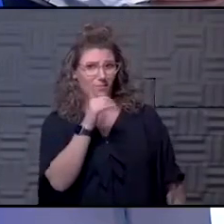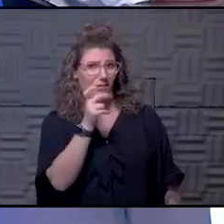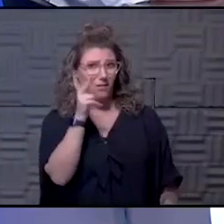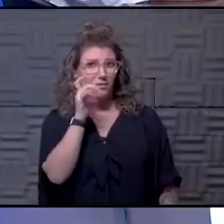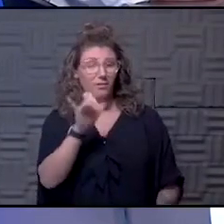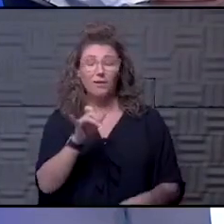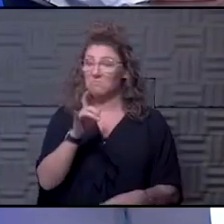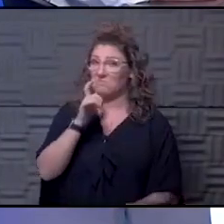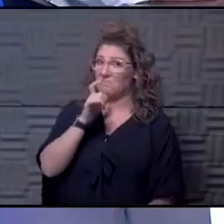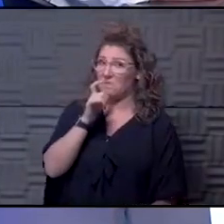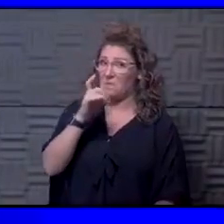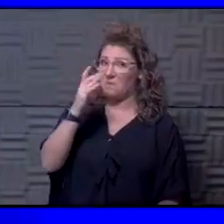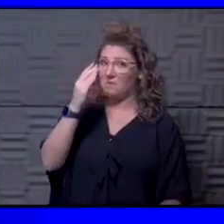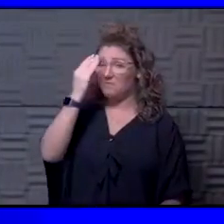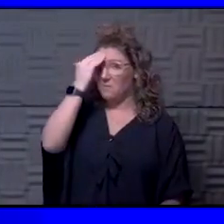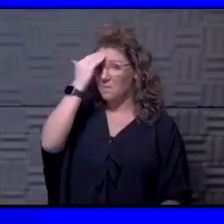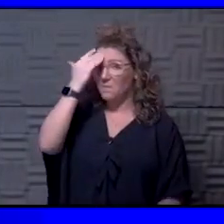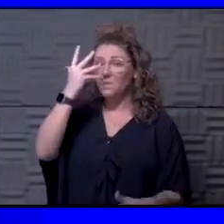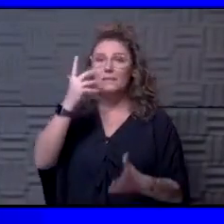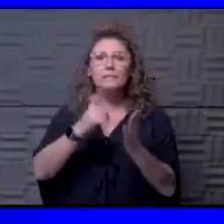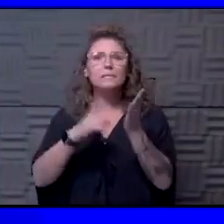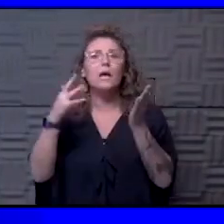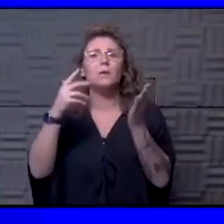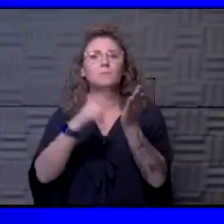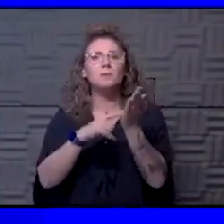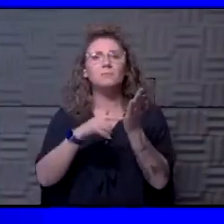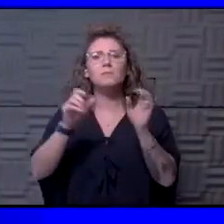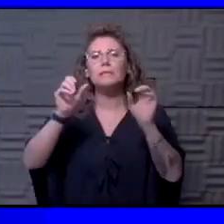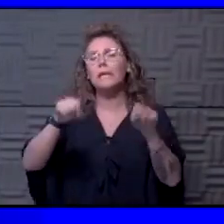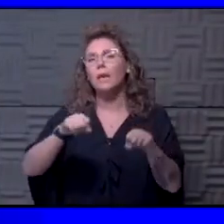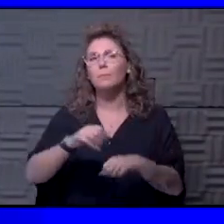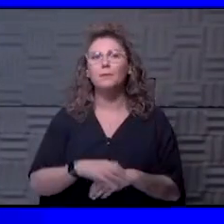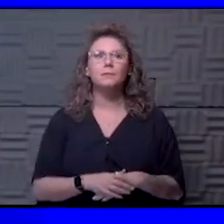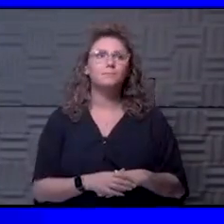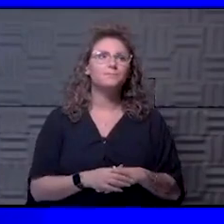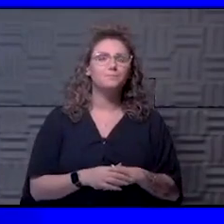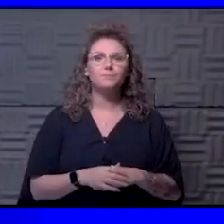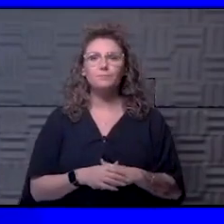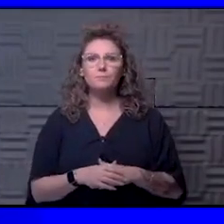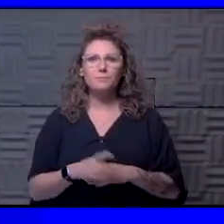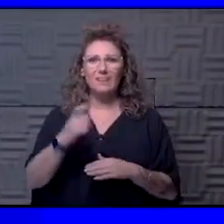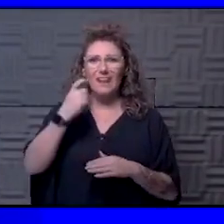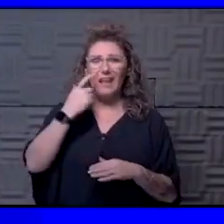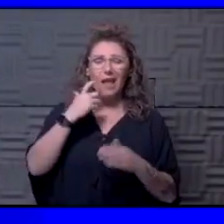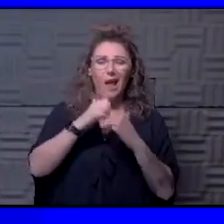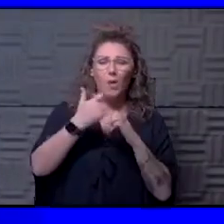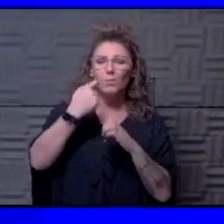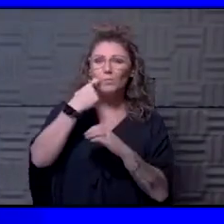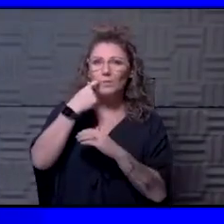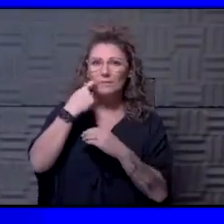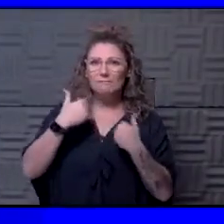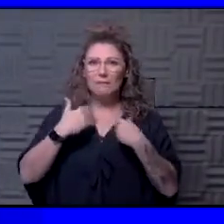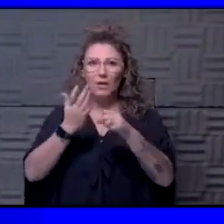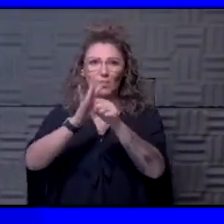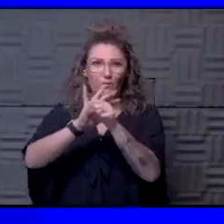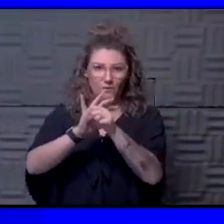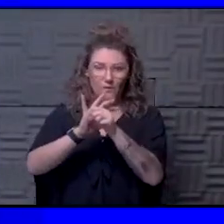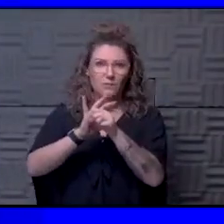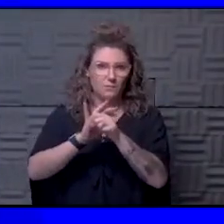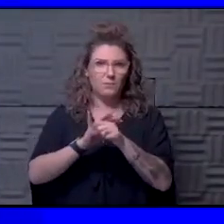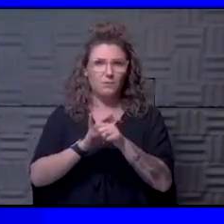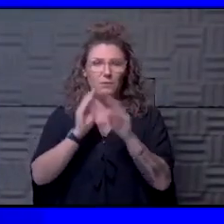Not that I'm aware of. Um, certainly sometimes it could be, um, how recently you've had COVID. Obviously